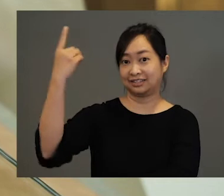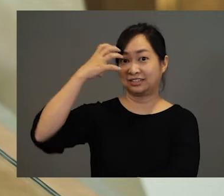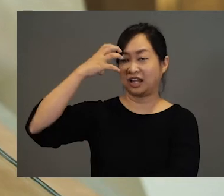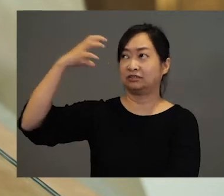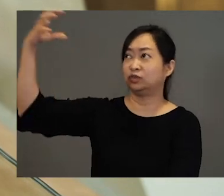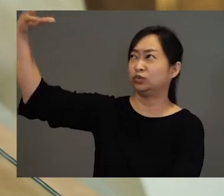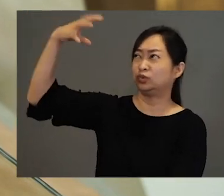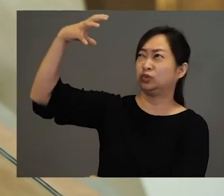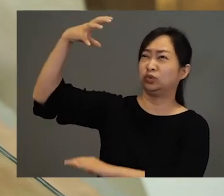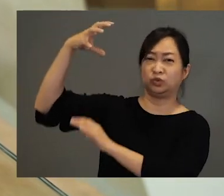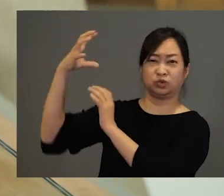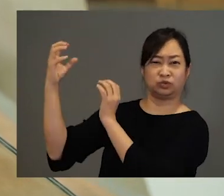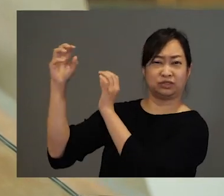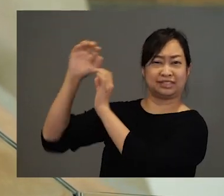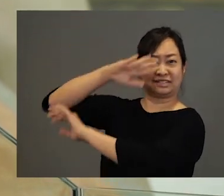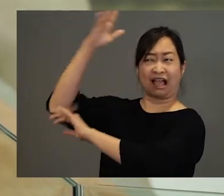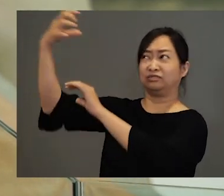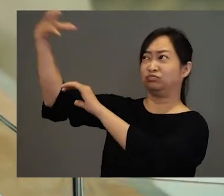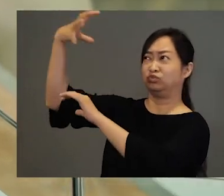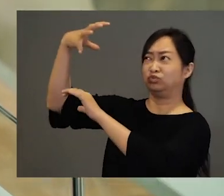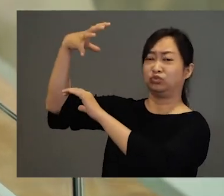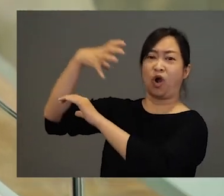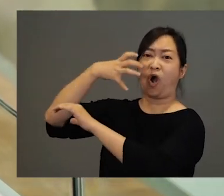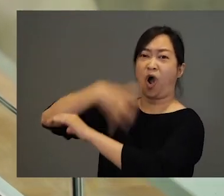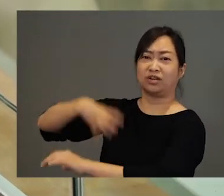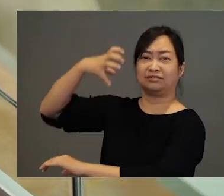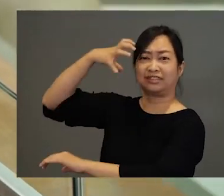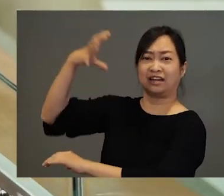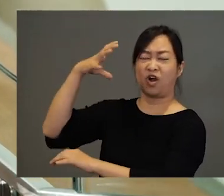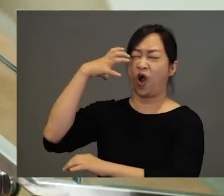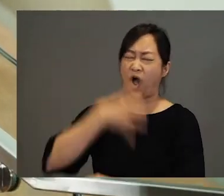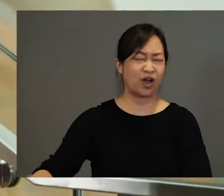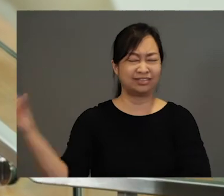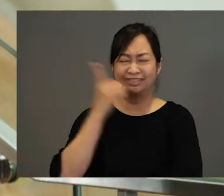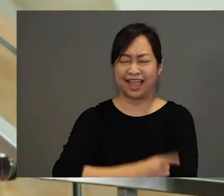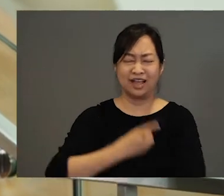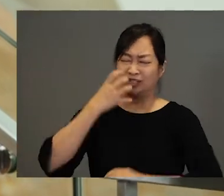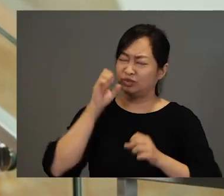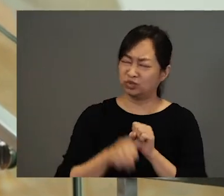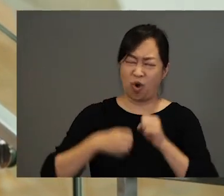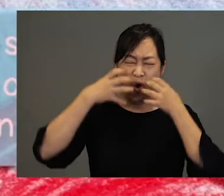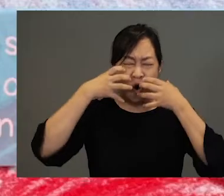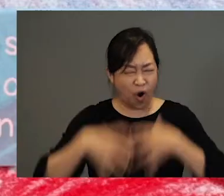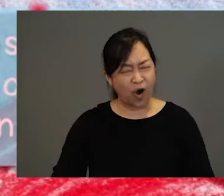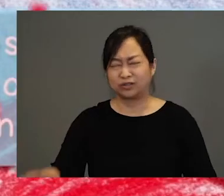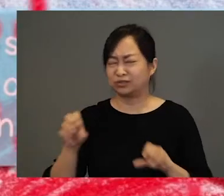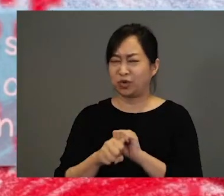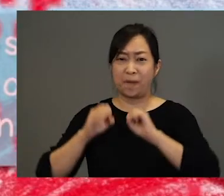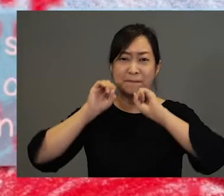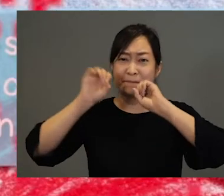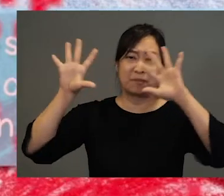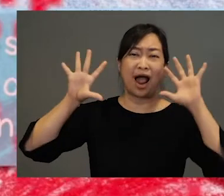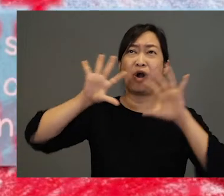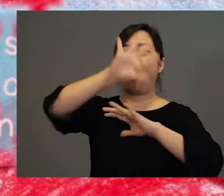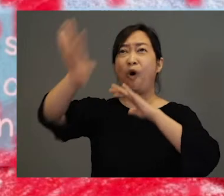the sun was shining brightly in the sky. It was such a hot, hot day. It was so hot and so bright that the